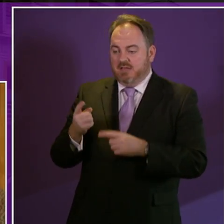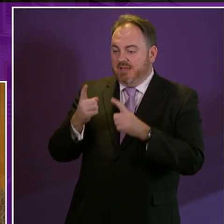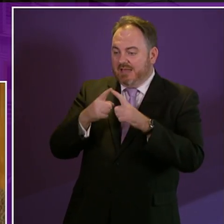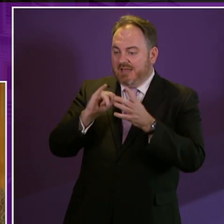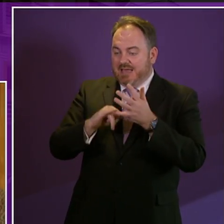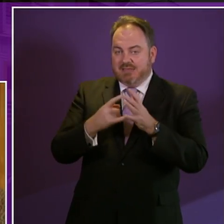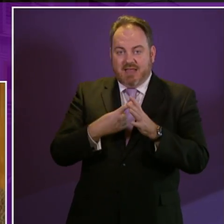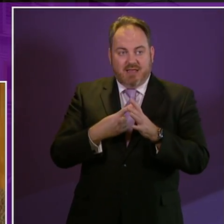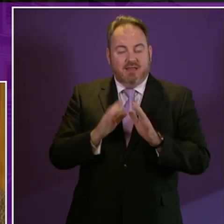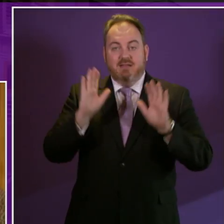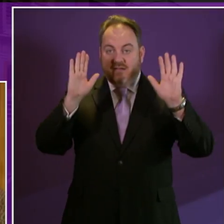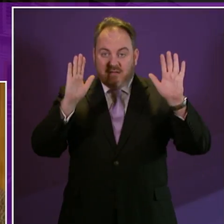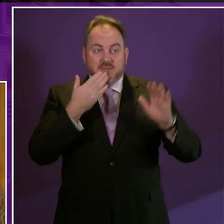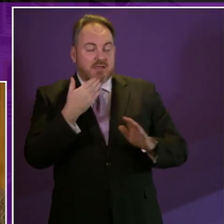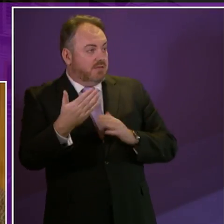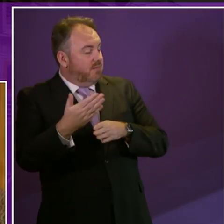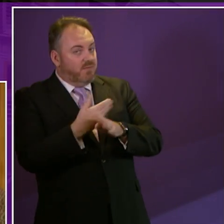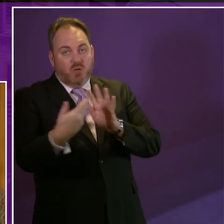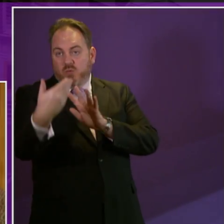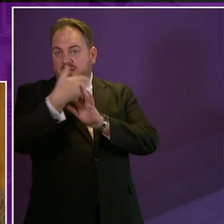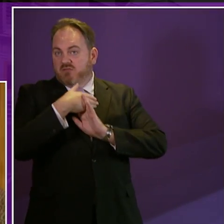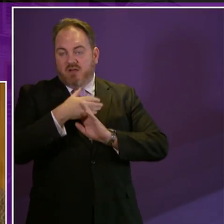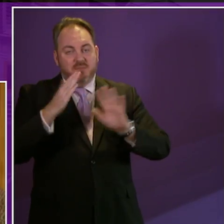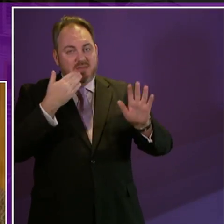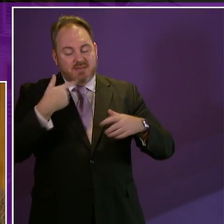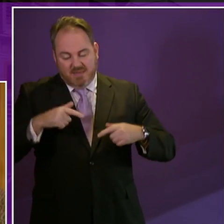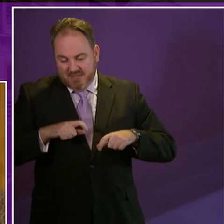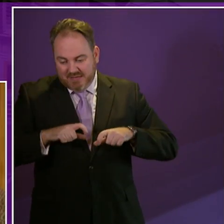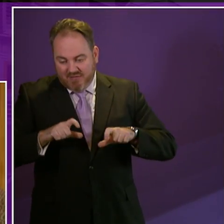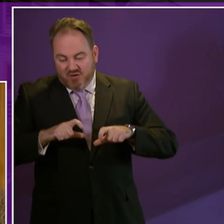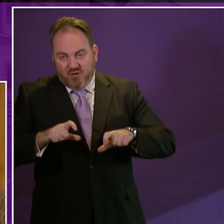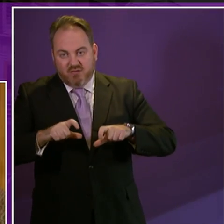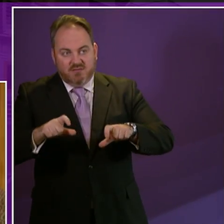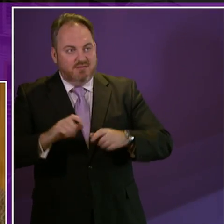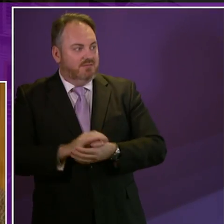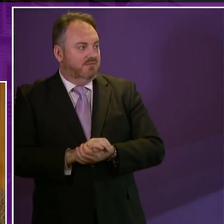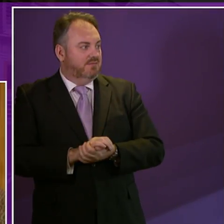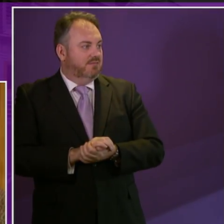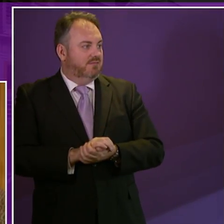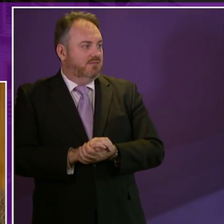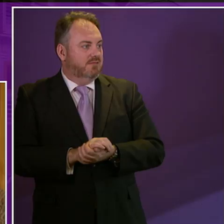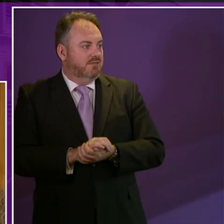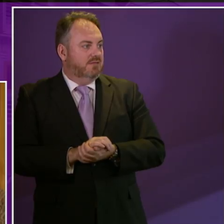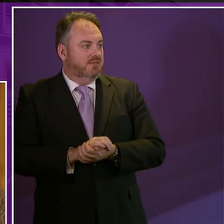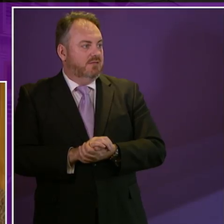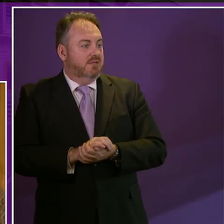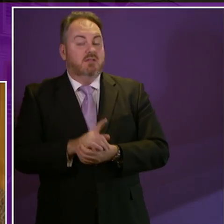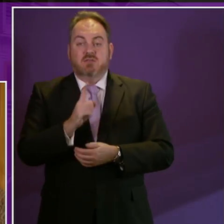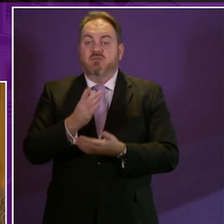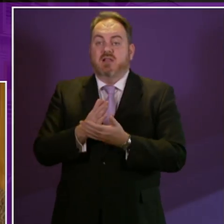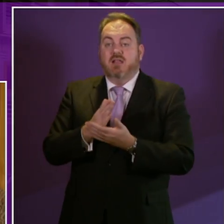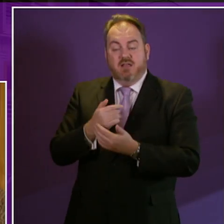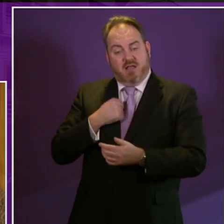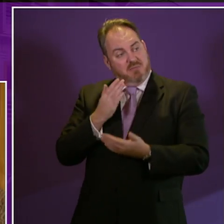I would like to make some progress thank you maybe the motion should at least acknowledge that Adam